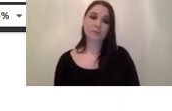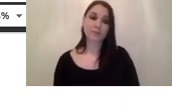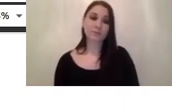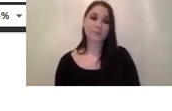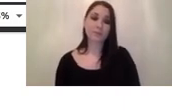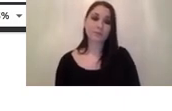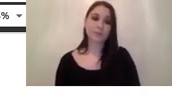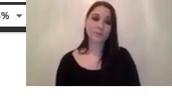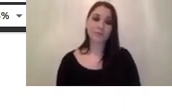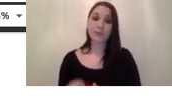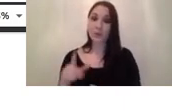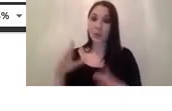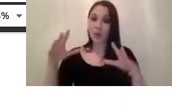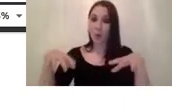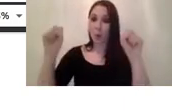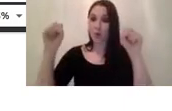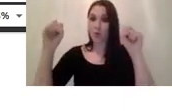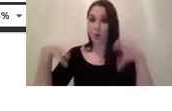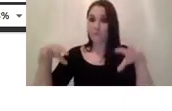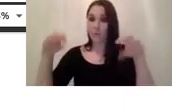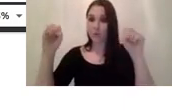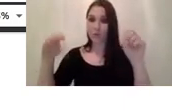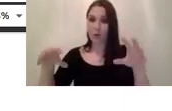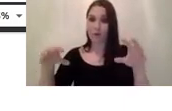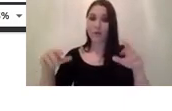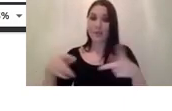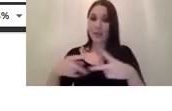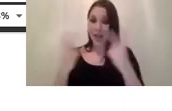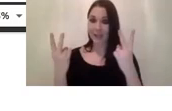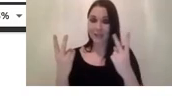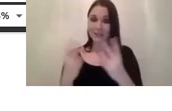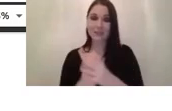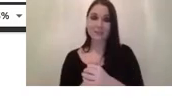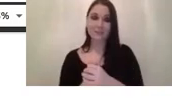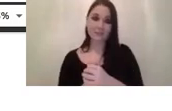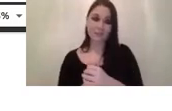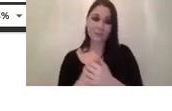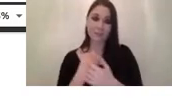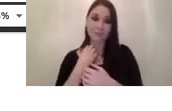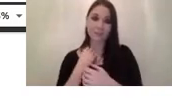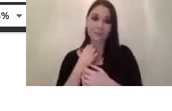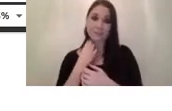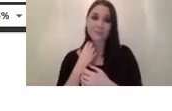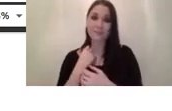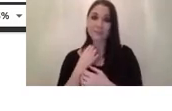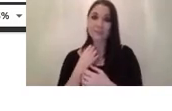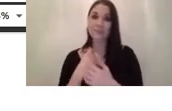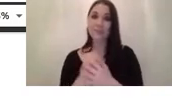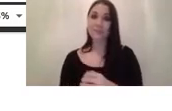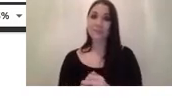turning on and off the light the linear lights in accordance to for instance to a um